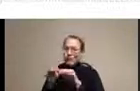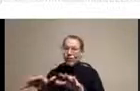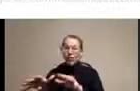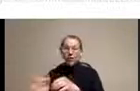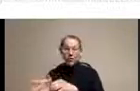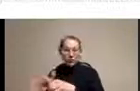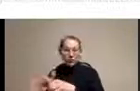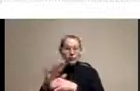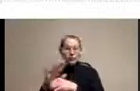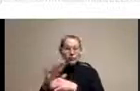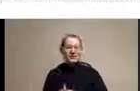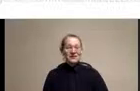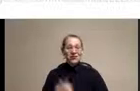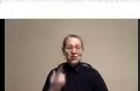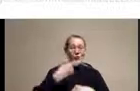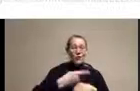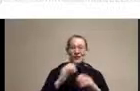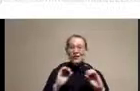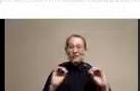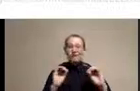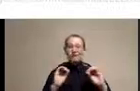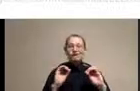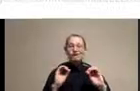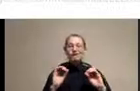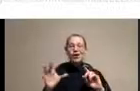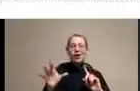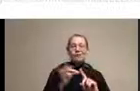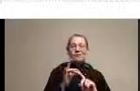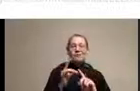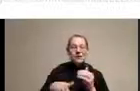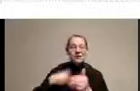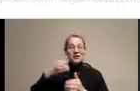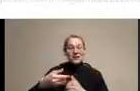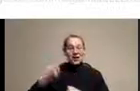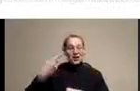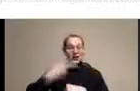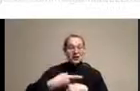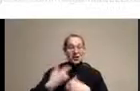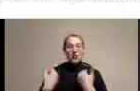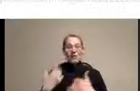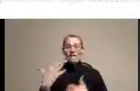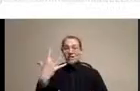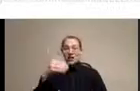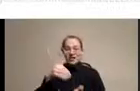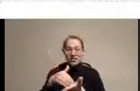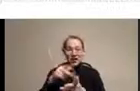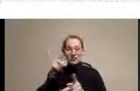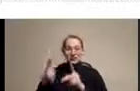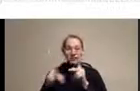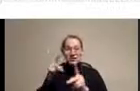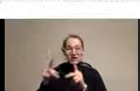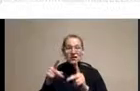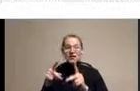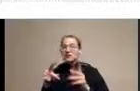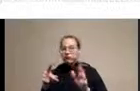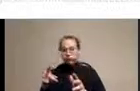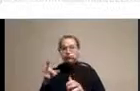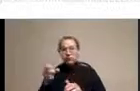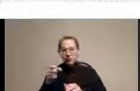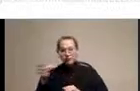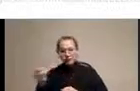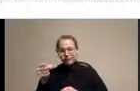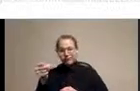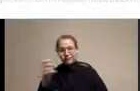,000 looking for beds in intensive care units, which is actually really quite amazing when you think about it. Now, I will point out that this talk is very